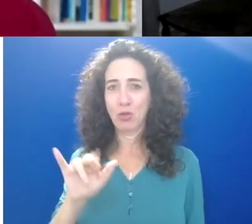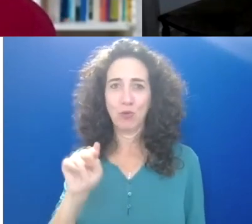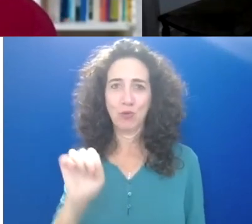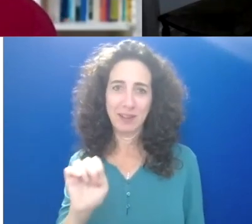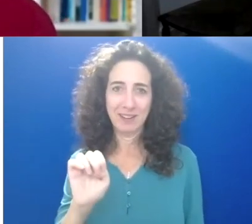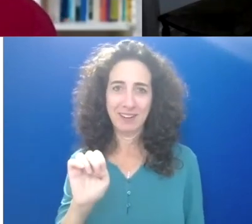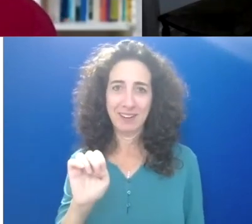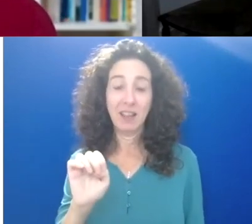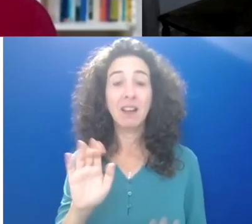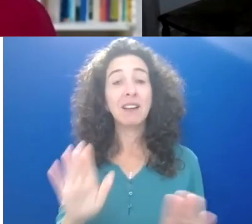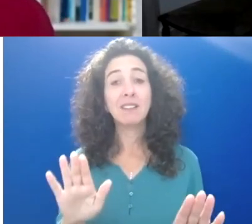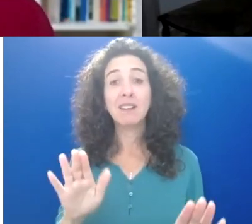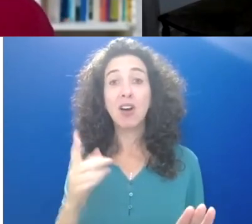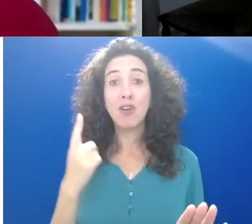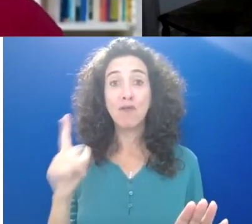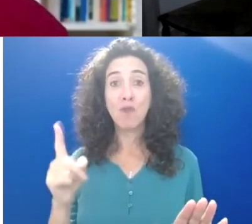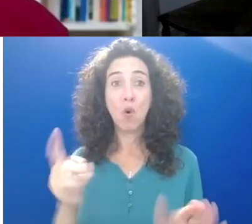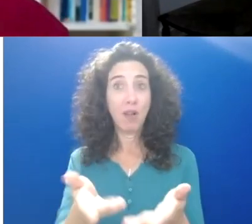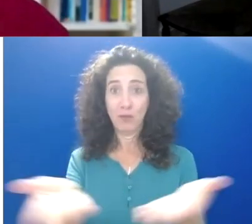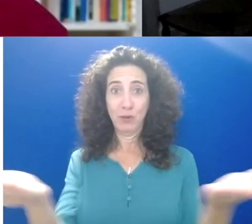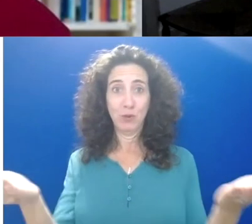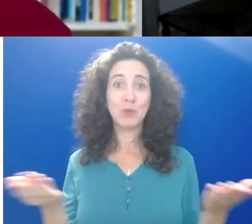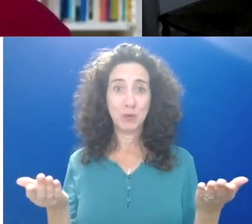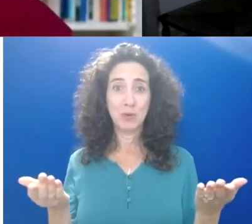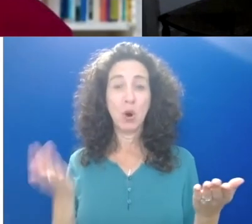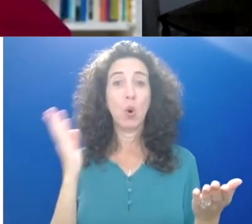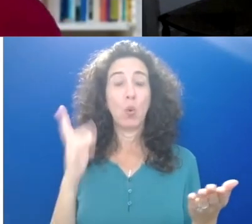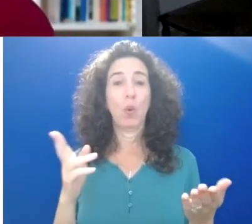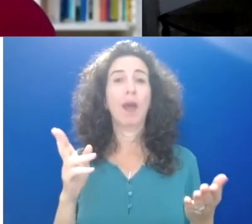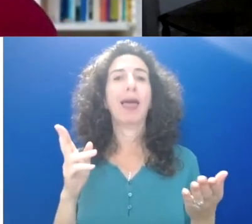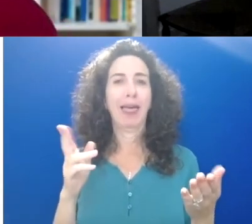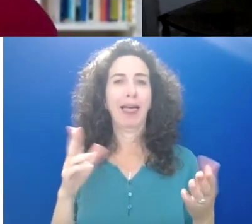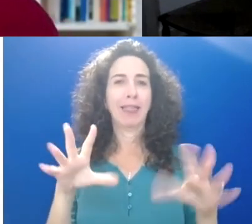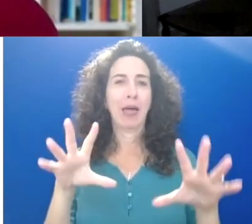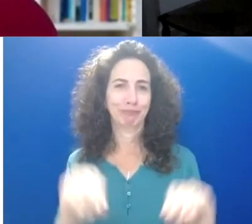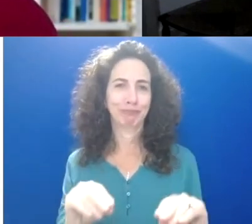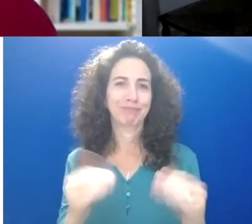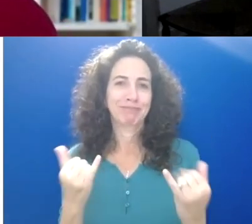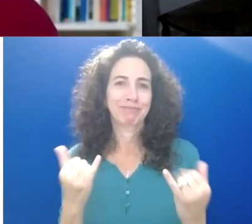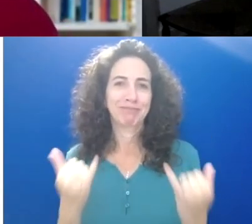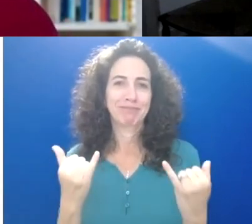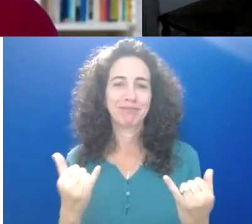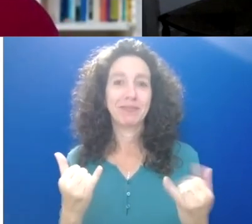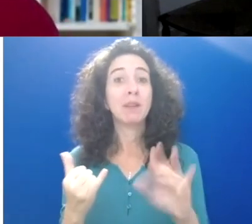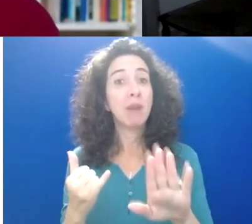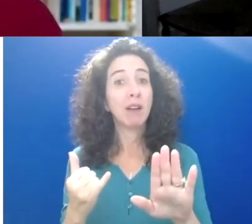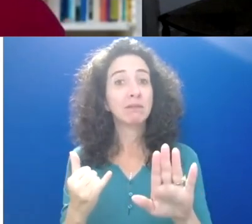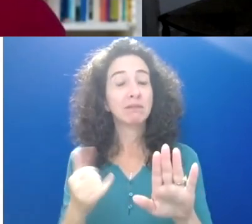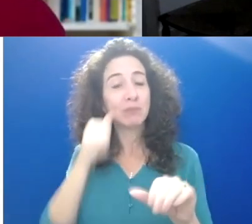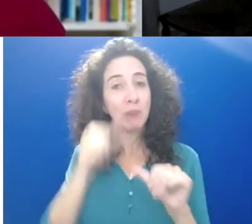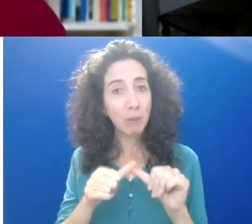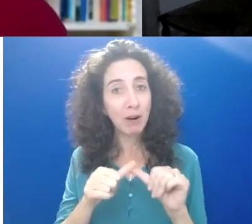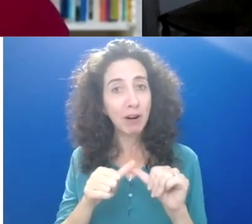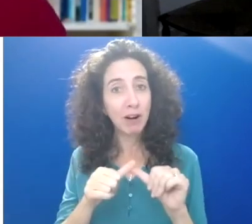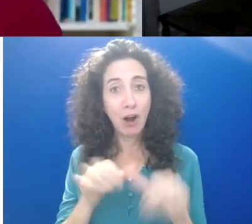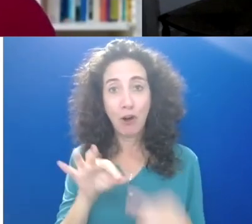And for everybody else, we will sign off now. But I encourage you, remember, go vote